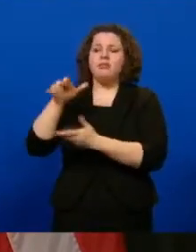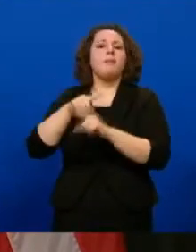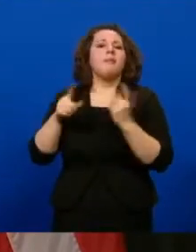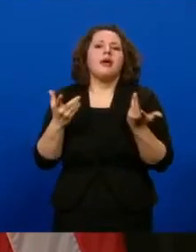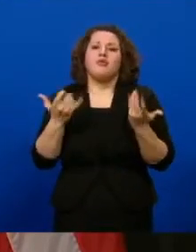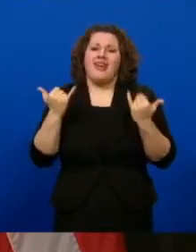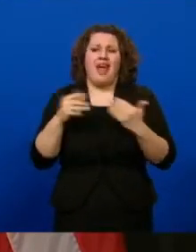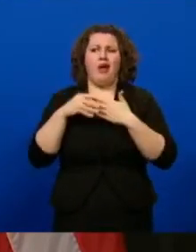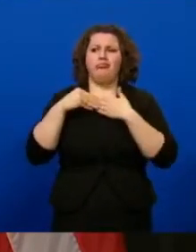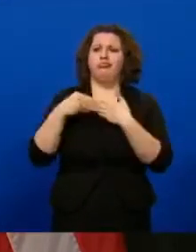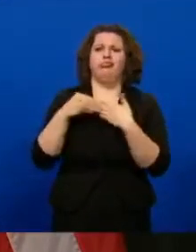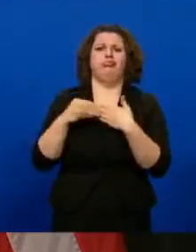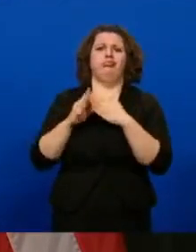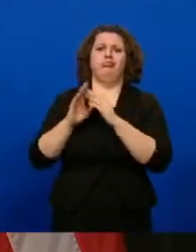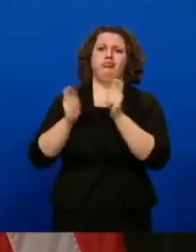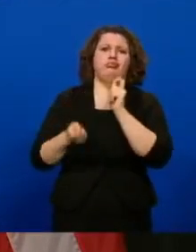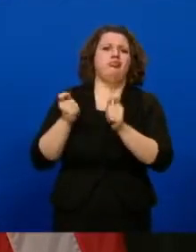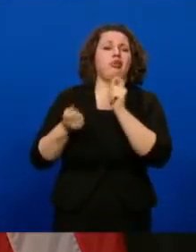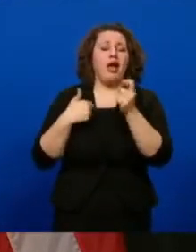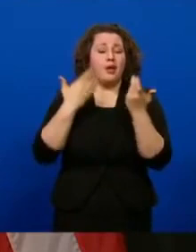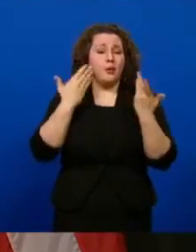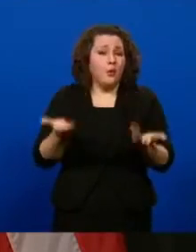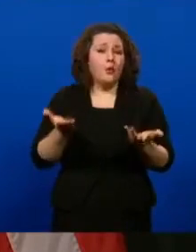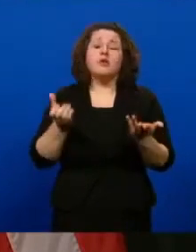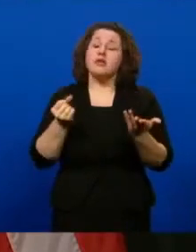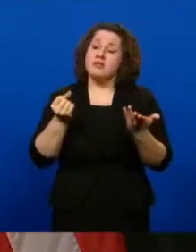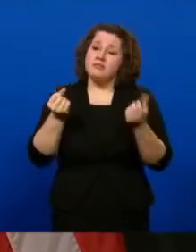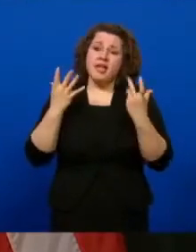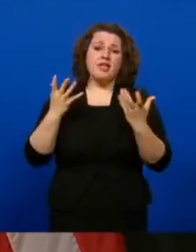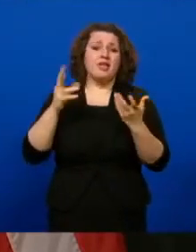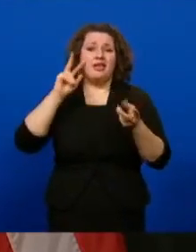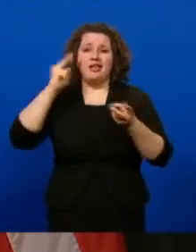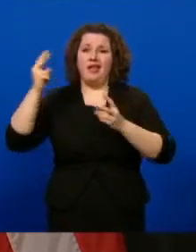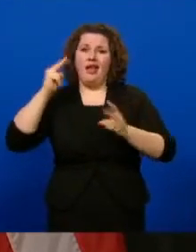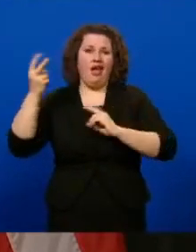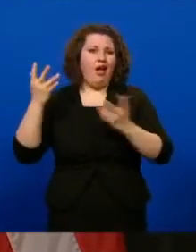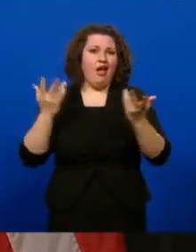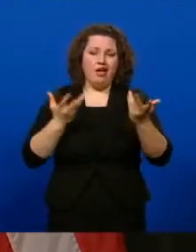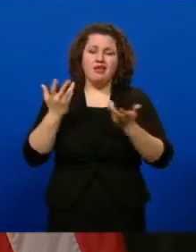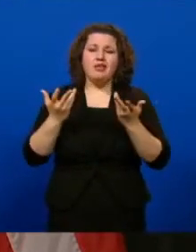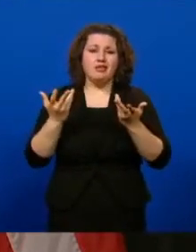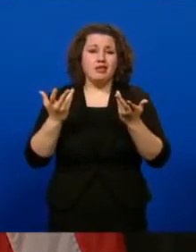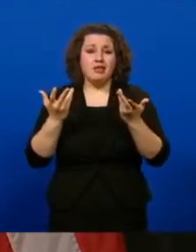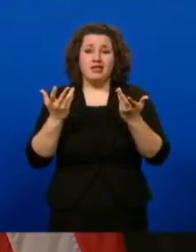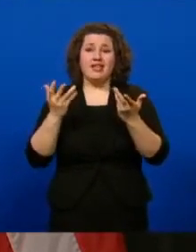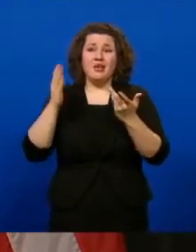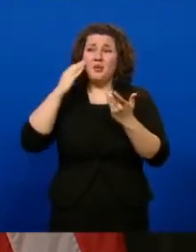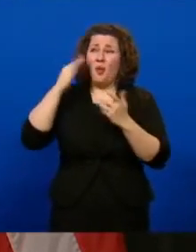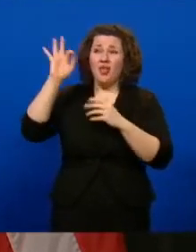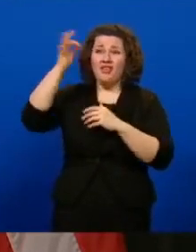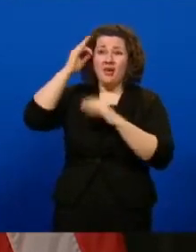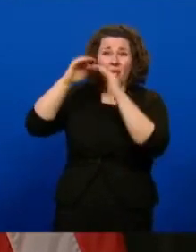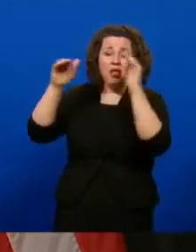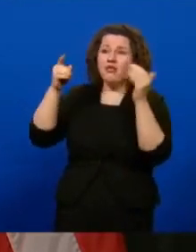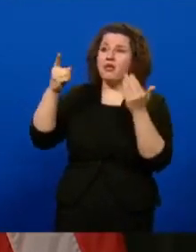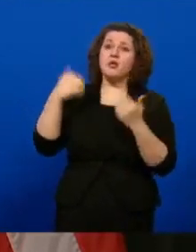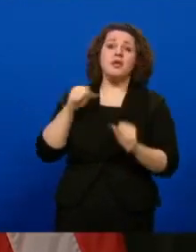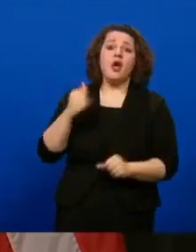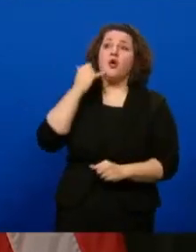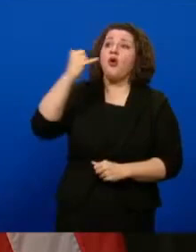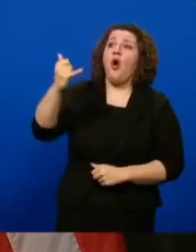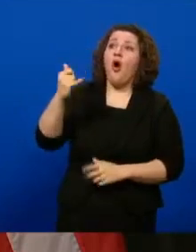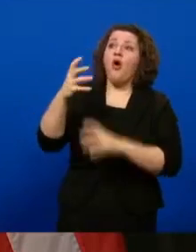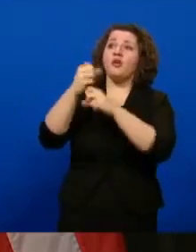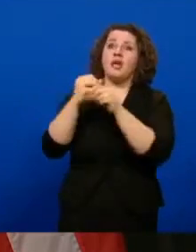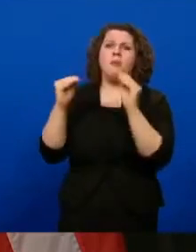right now. And there's been a lot, kind of, Katie, your point, there's been a lot of miscommunication that's been happening even at the federal level. You can call and get